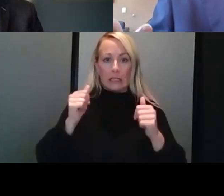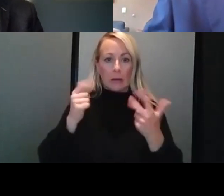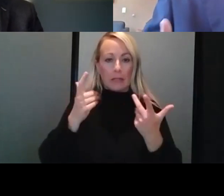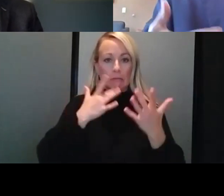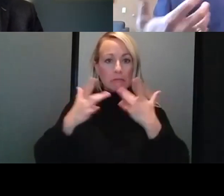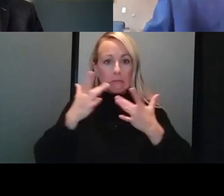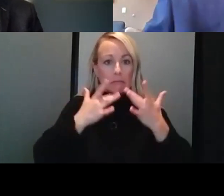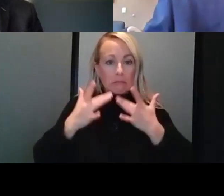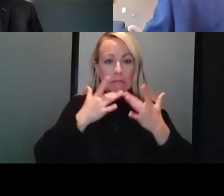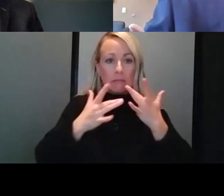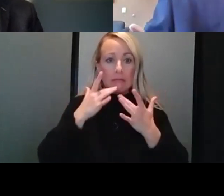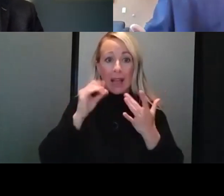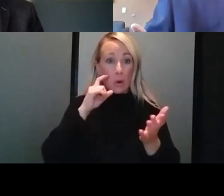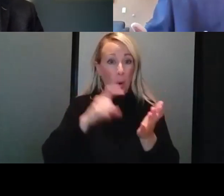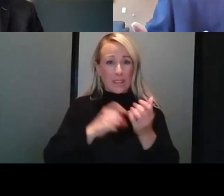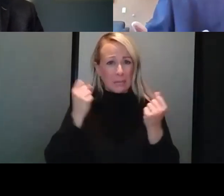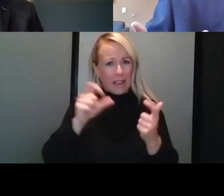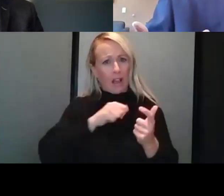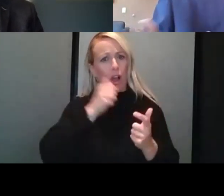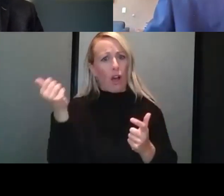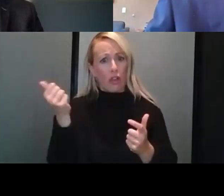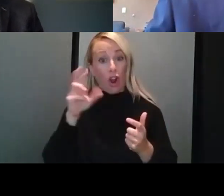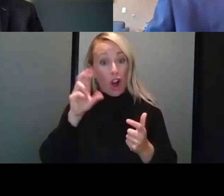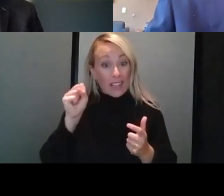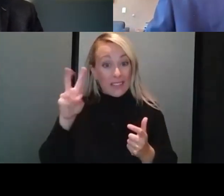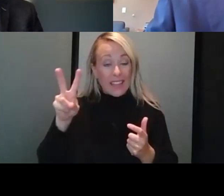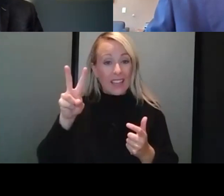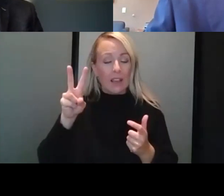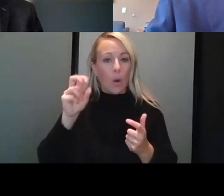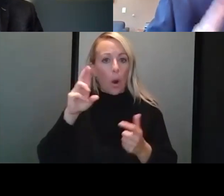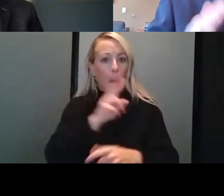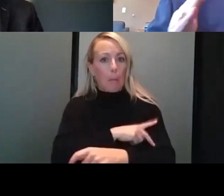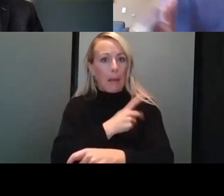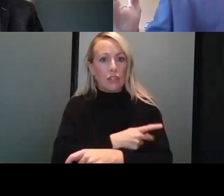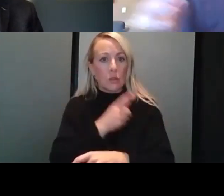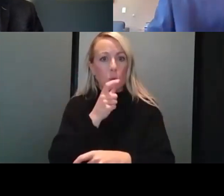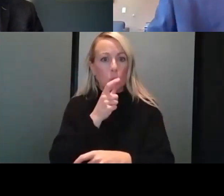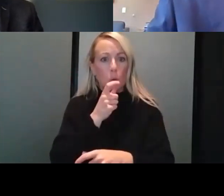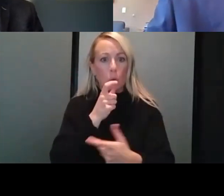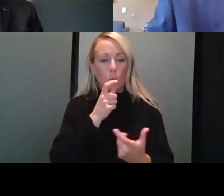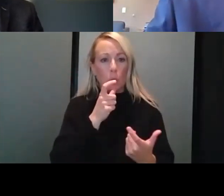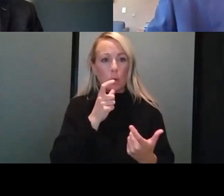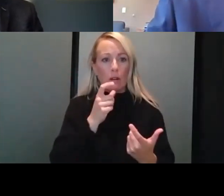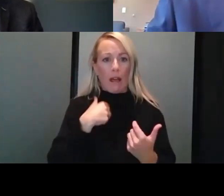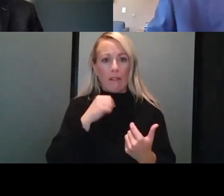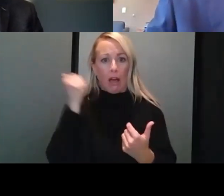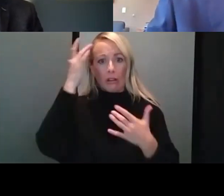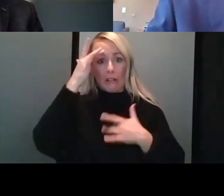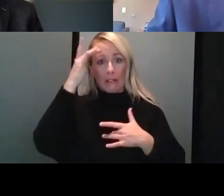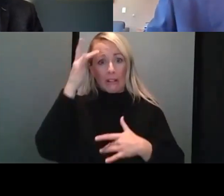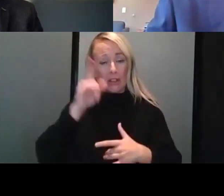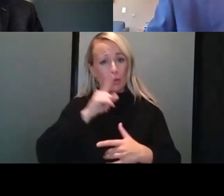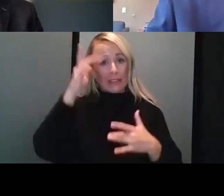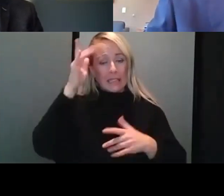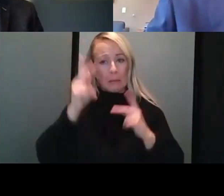we're seeing a lot of other non-COVID illness, whether it's RSV or just patients that maybe have put out their care. We've got really sick people.